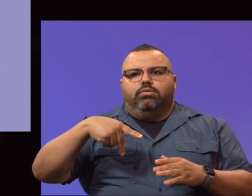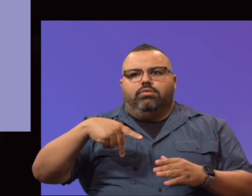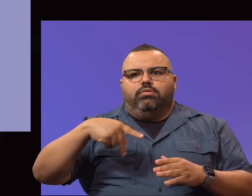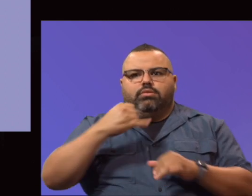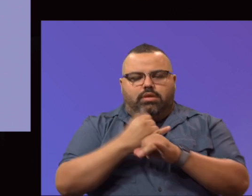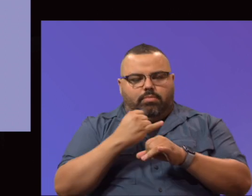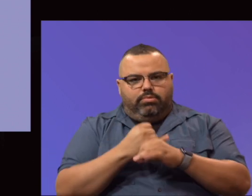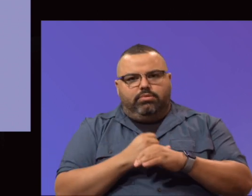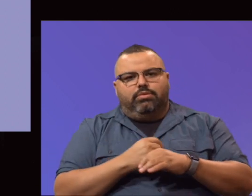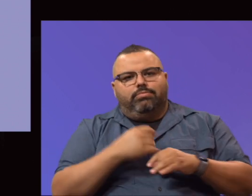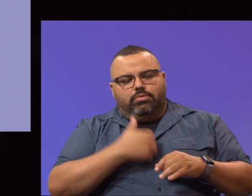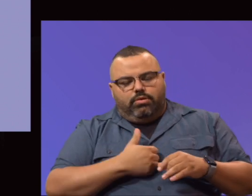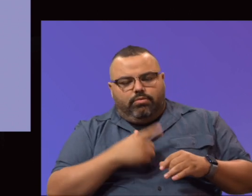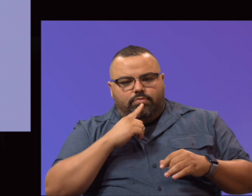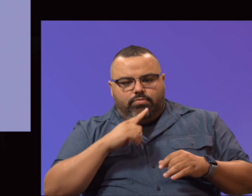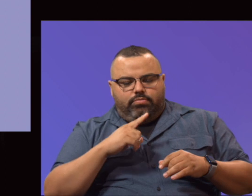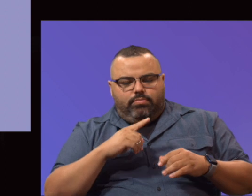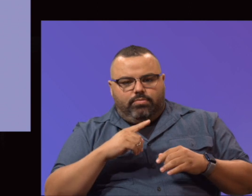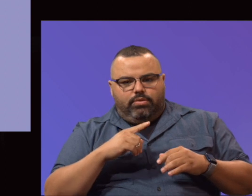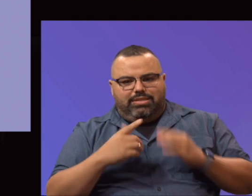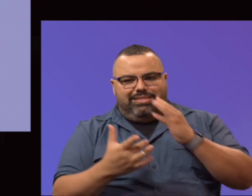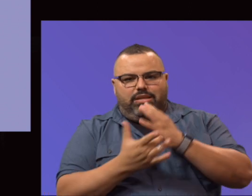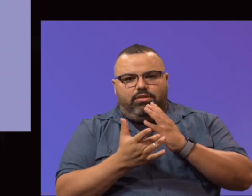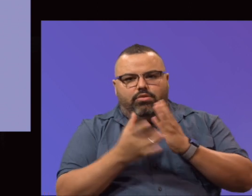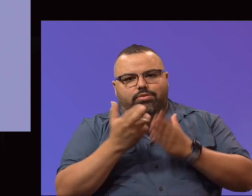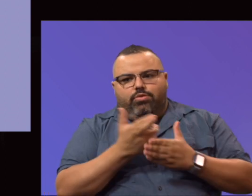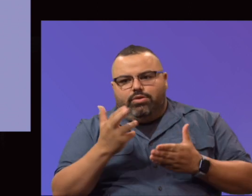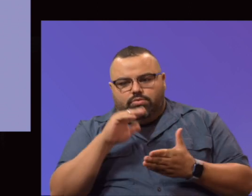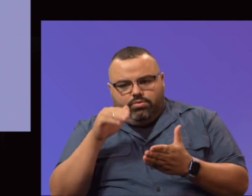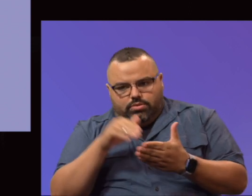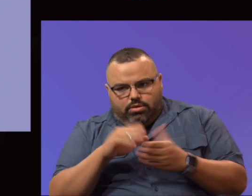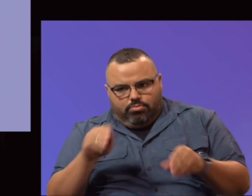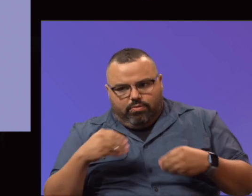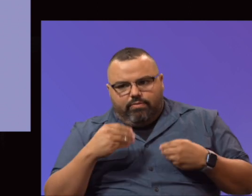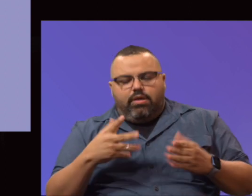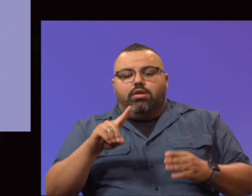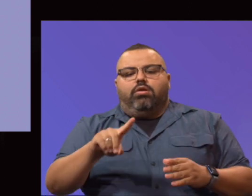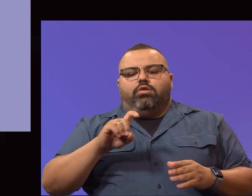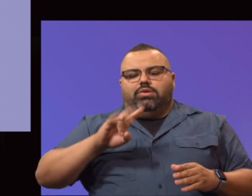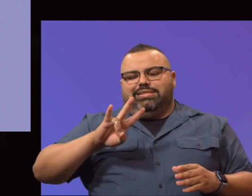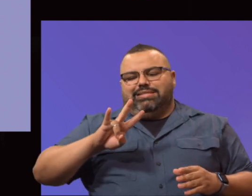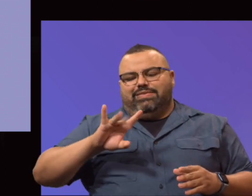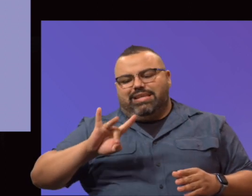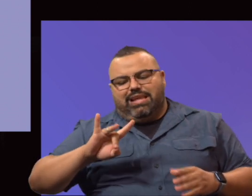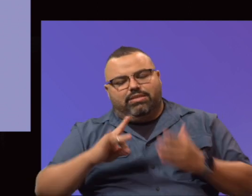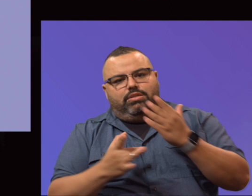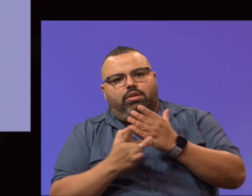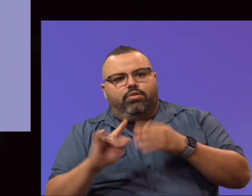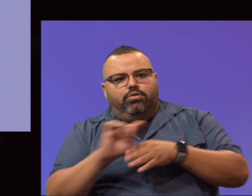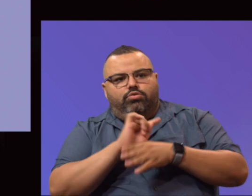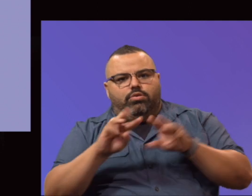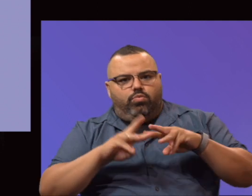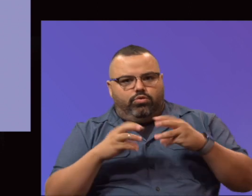The Technology Resource Center provided over 178 technology training workshops and over